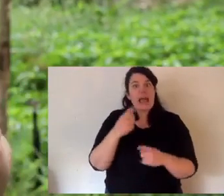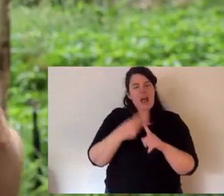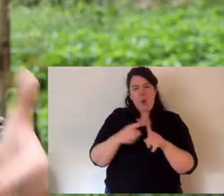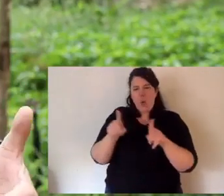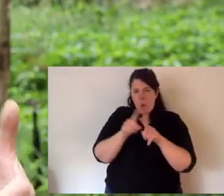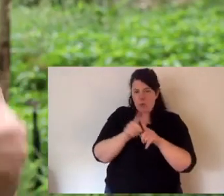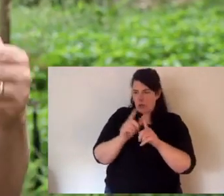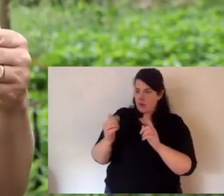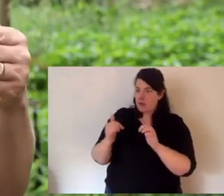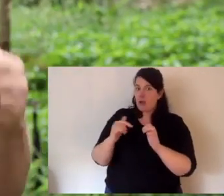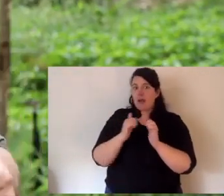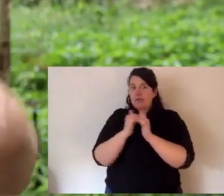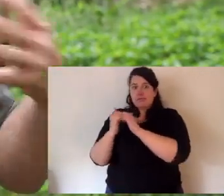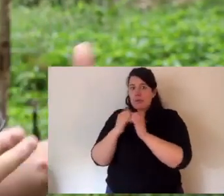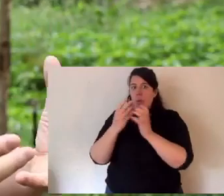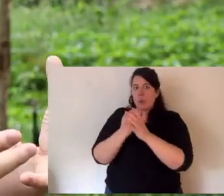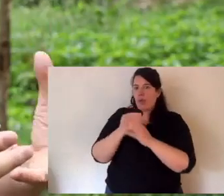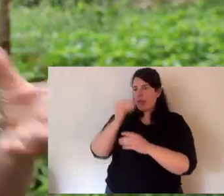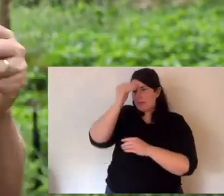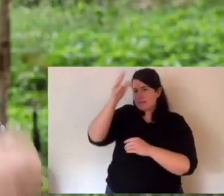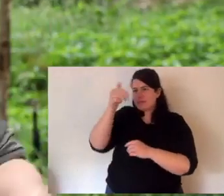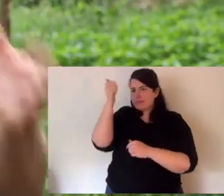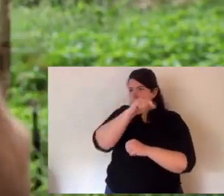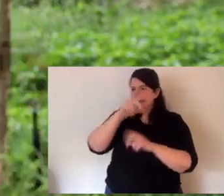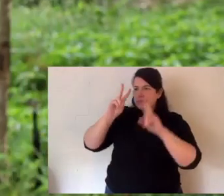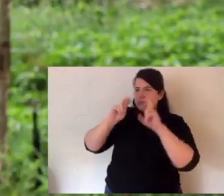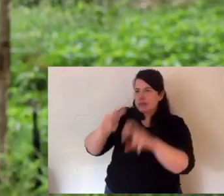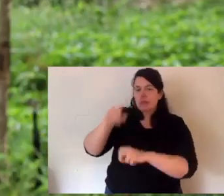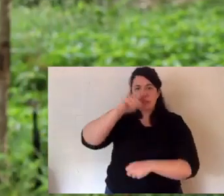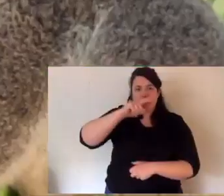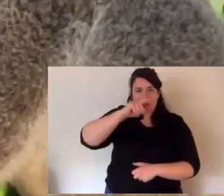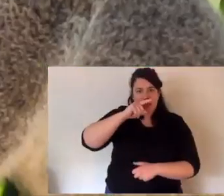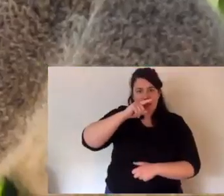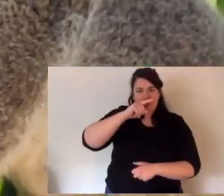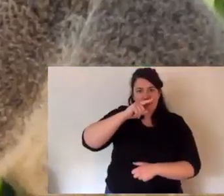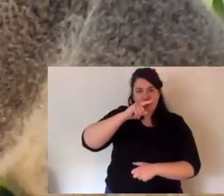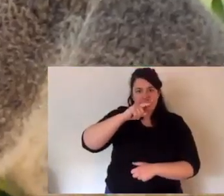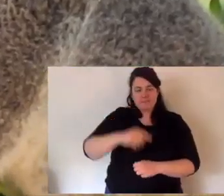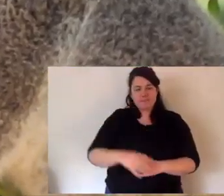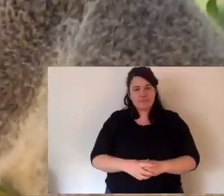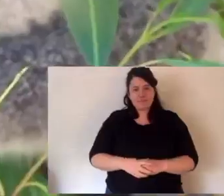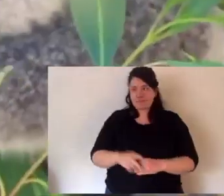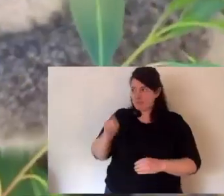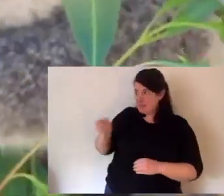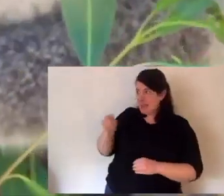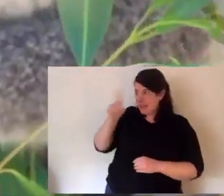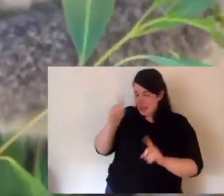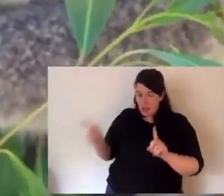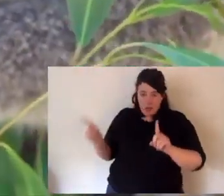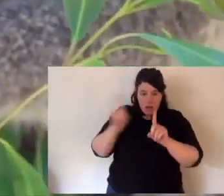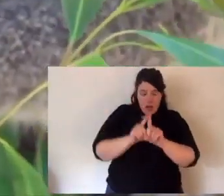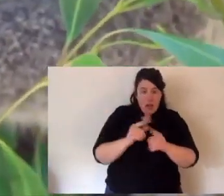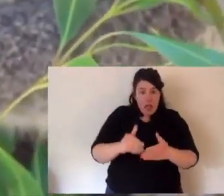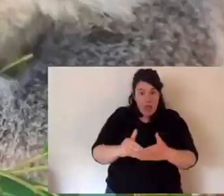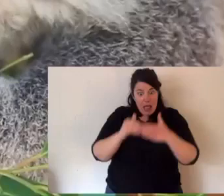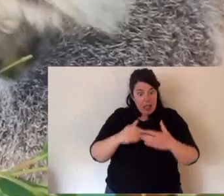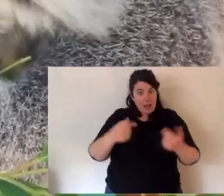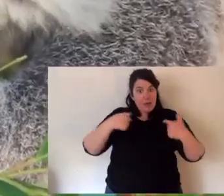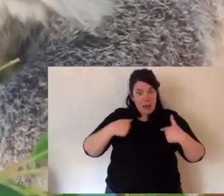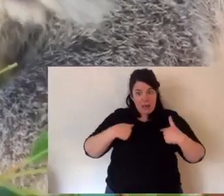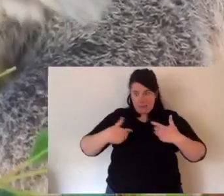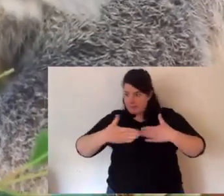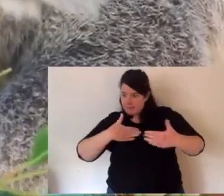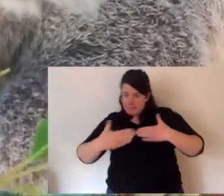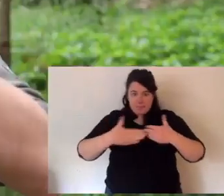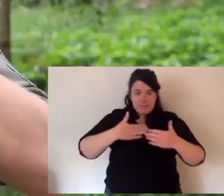that are not only suitable to that environment, but koala food. And we need academic partners to be able to come